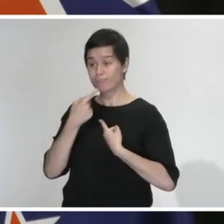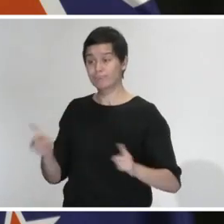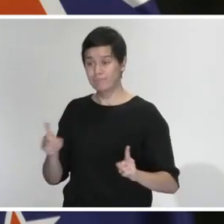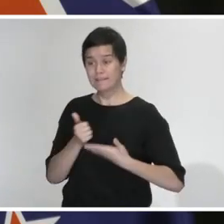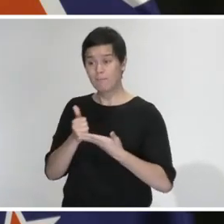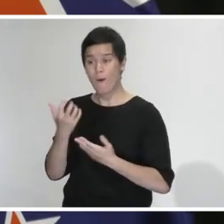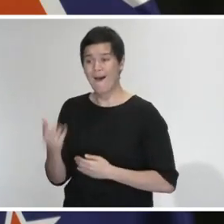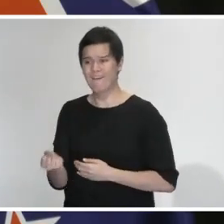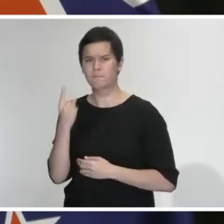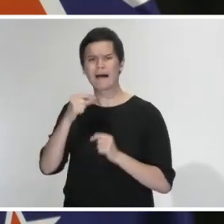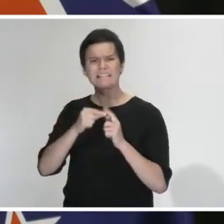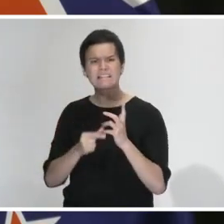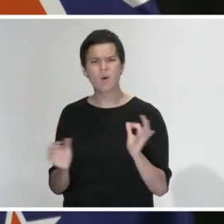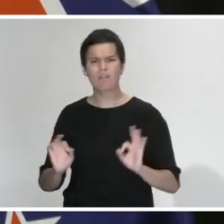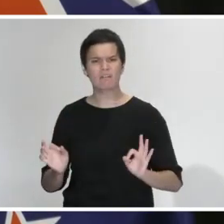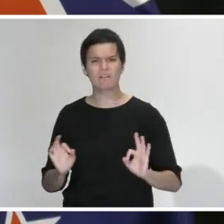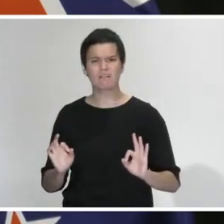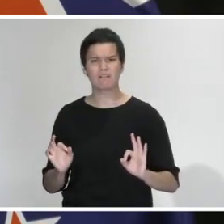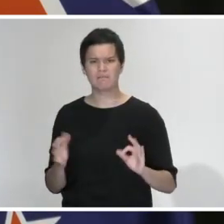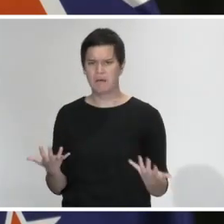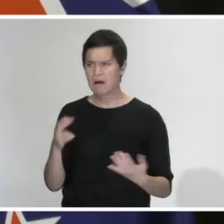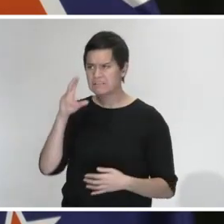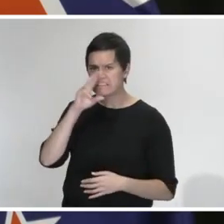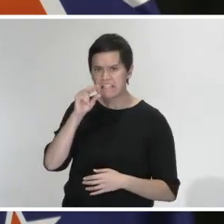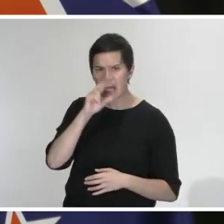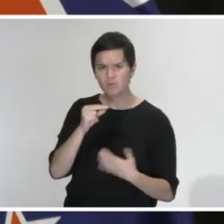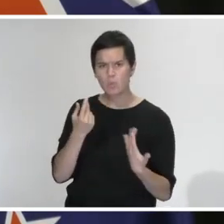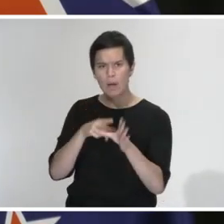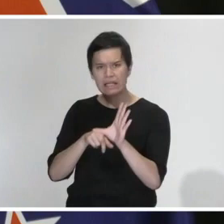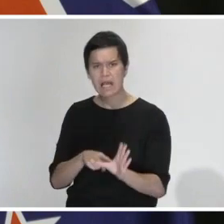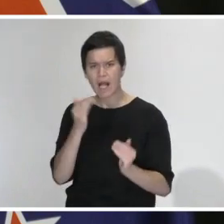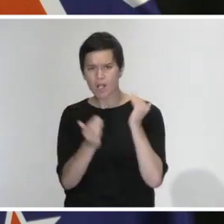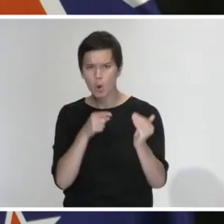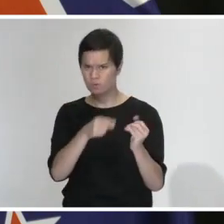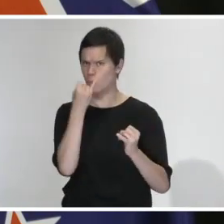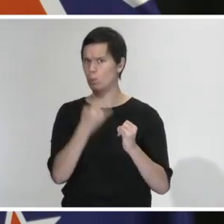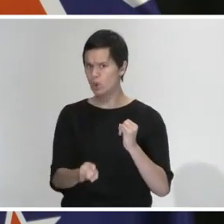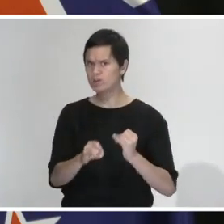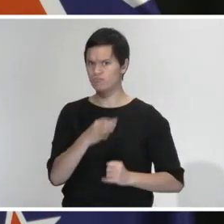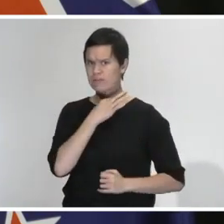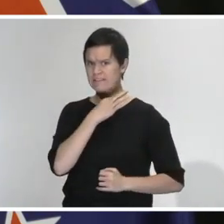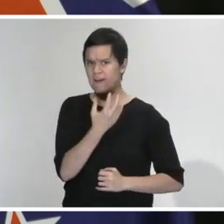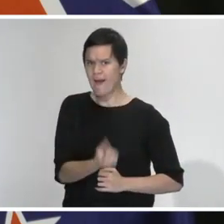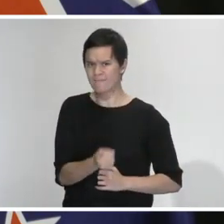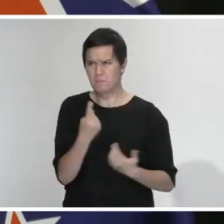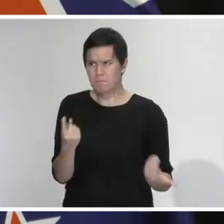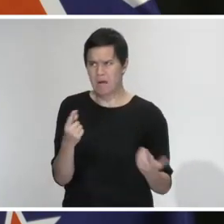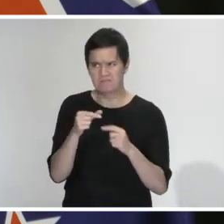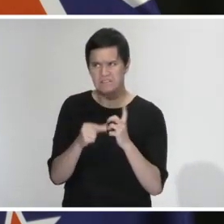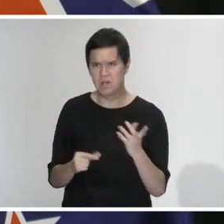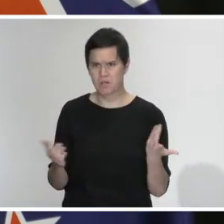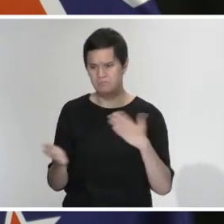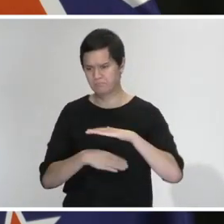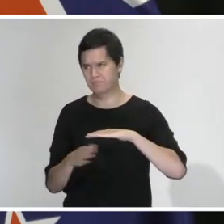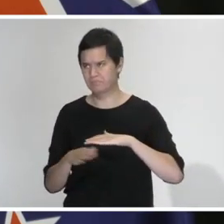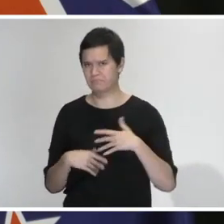this. There was no specific information for teenagers, young adults who we know are the at-risk group in New Zealand. Your government's been